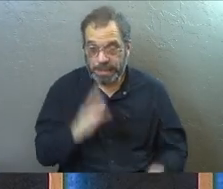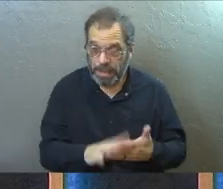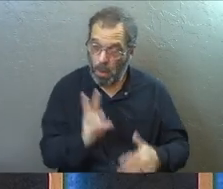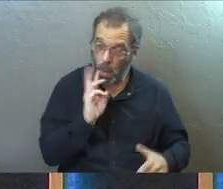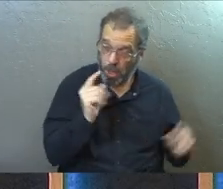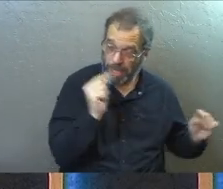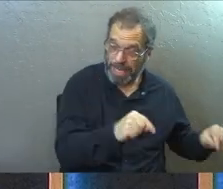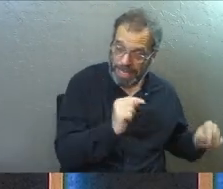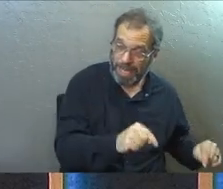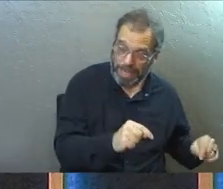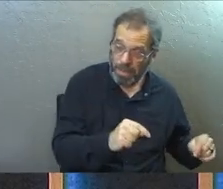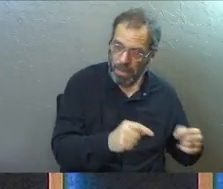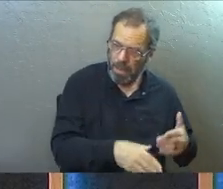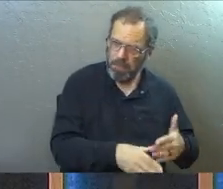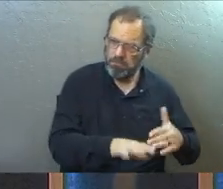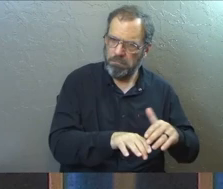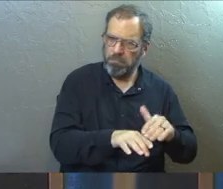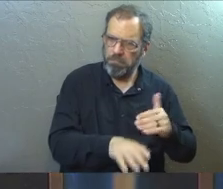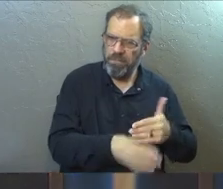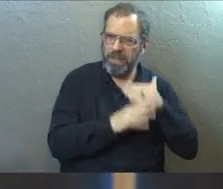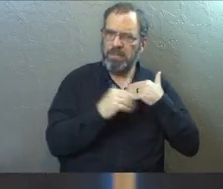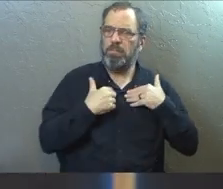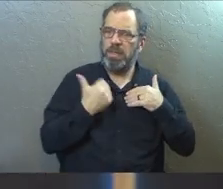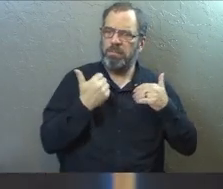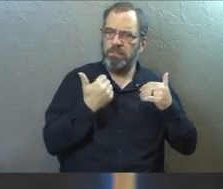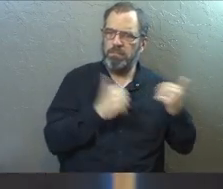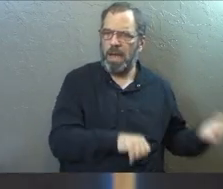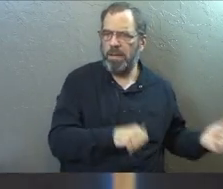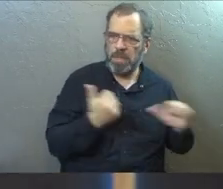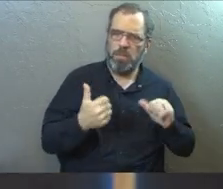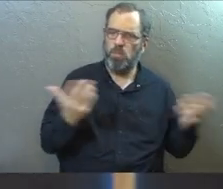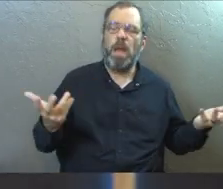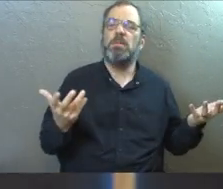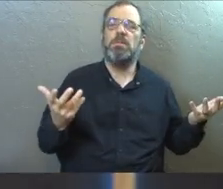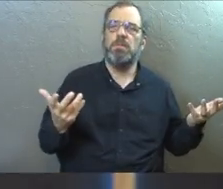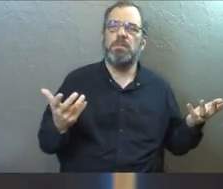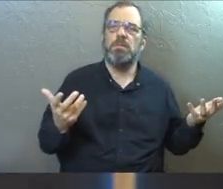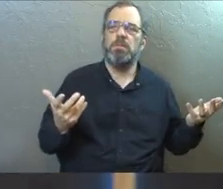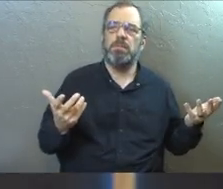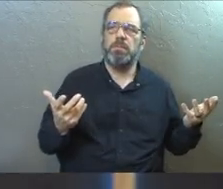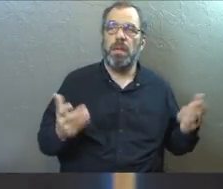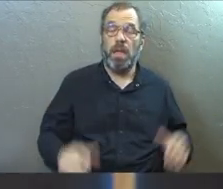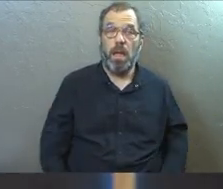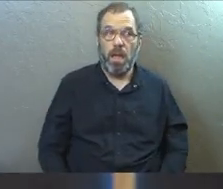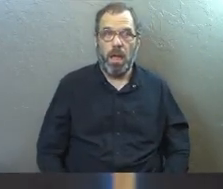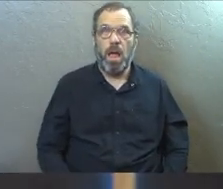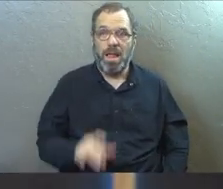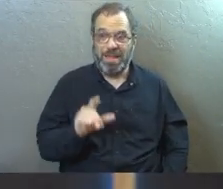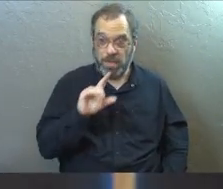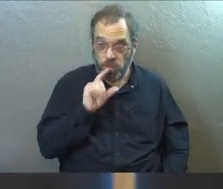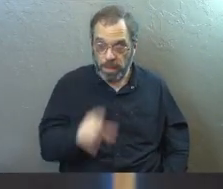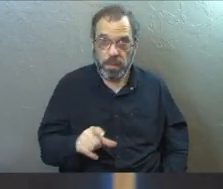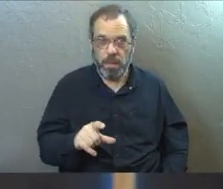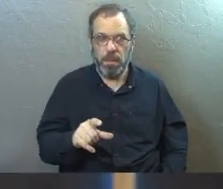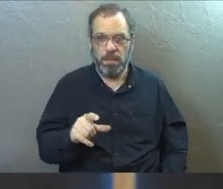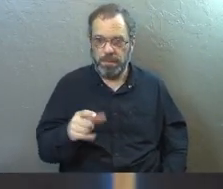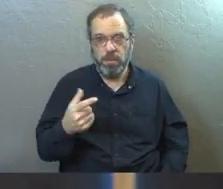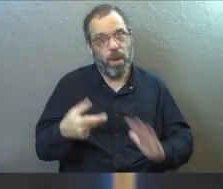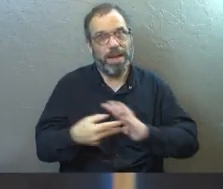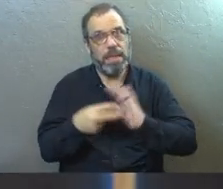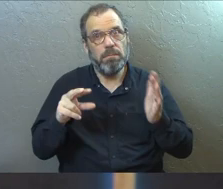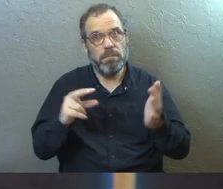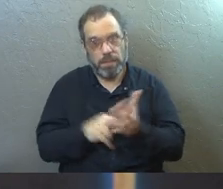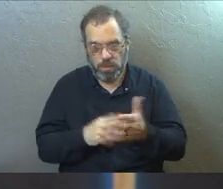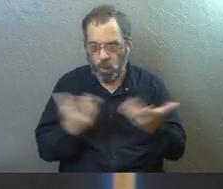here is water. What prevents me from being baptized? Because that's literally what he